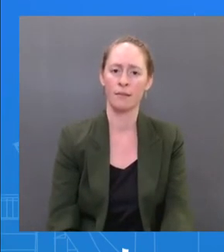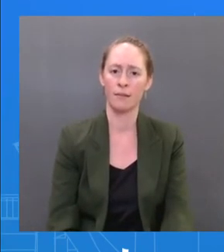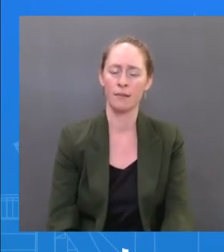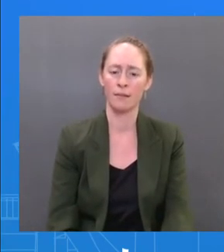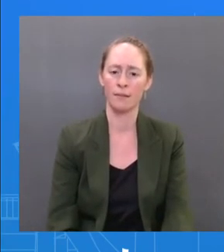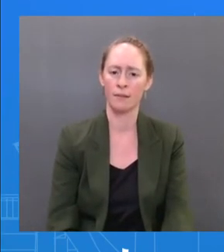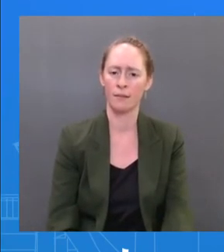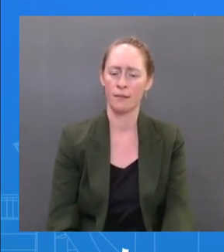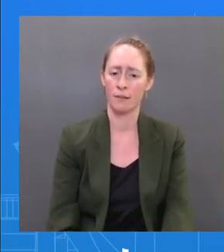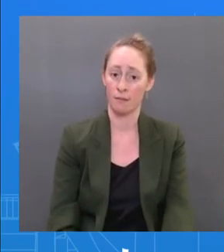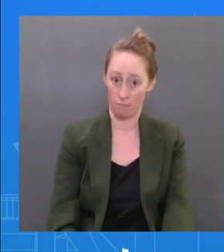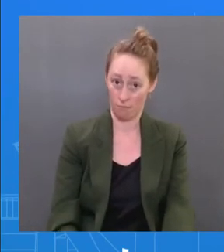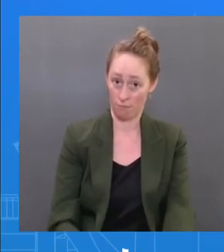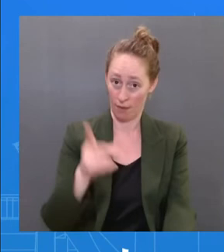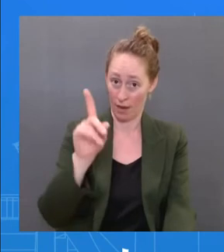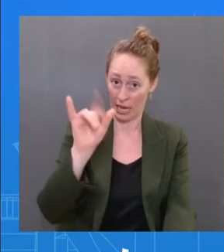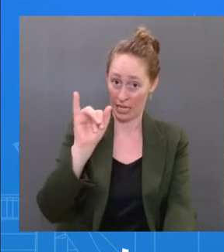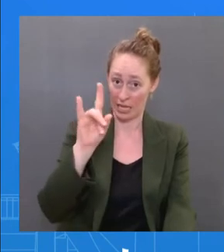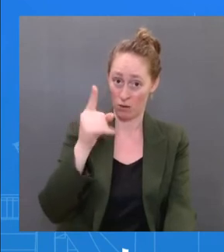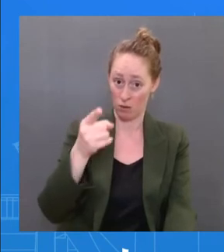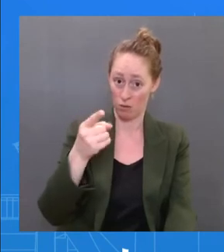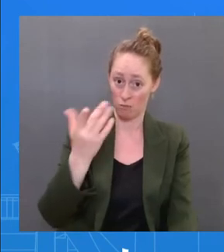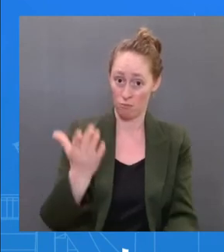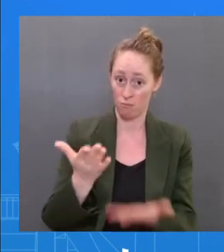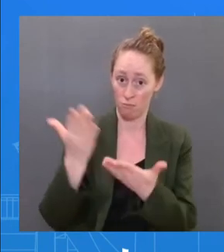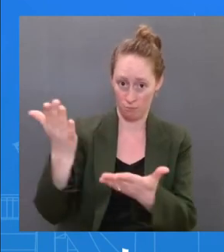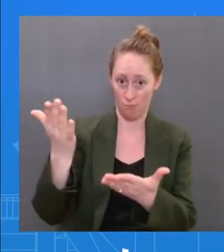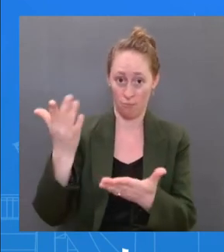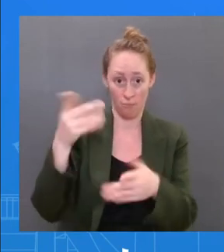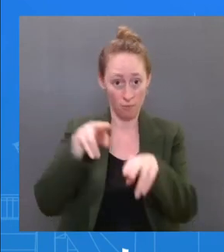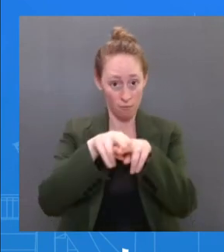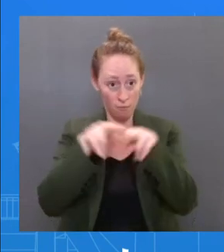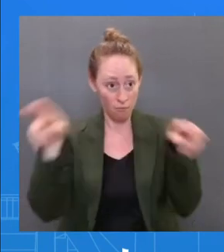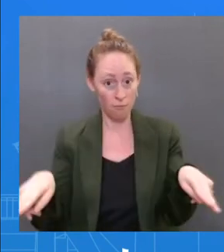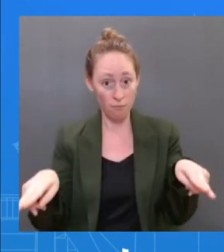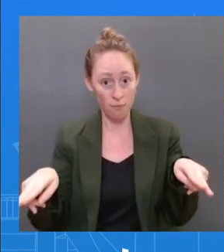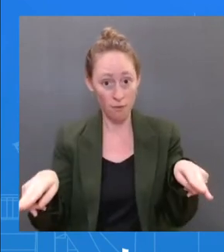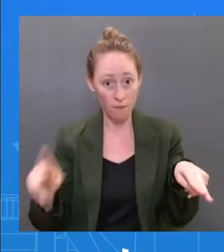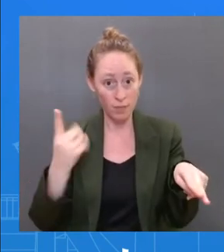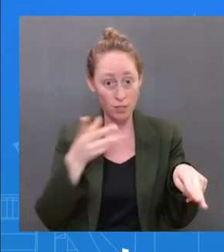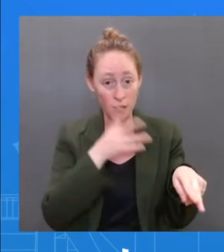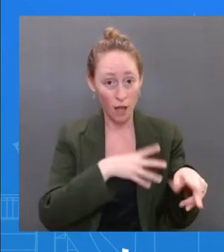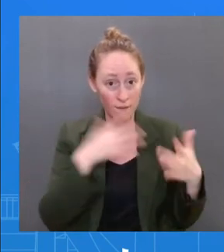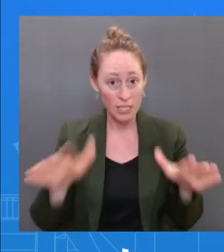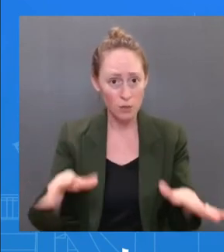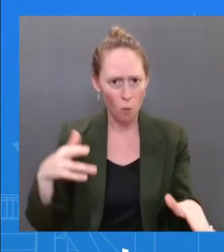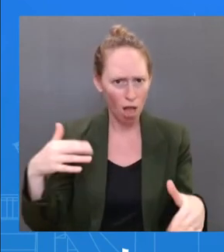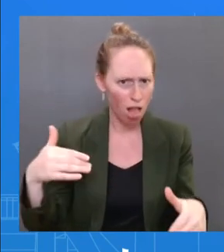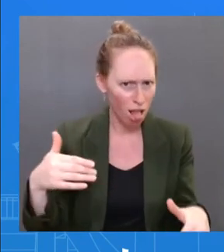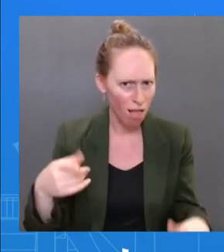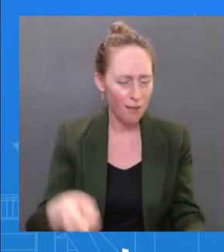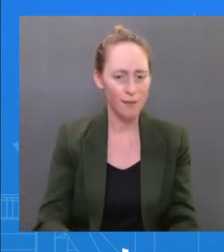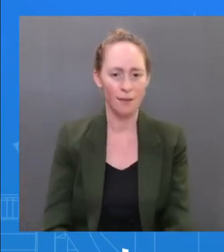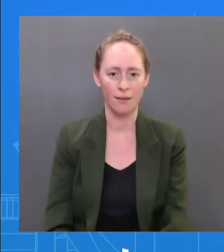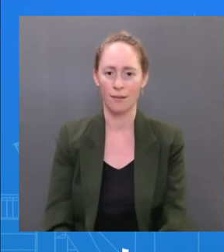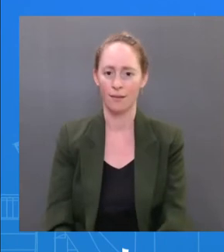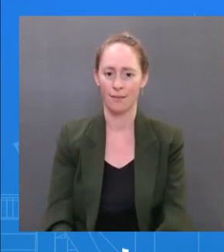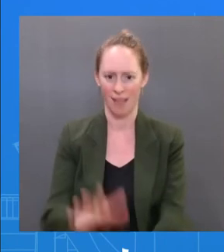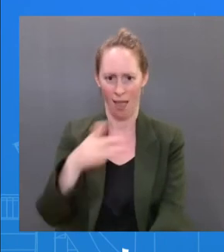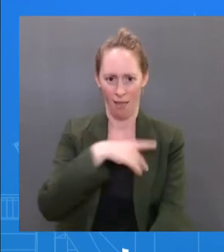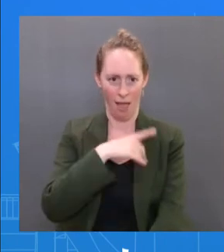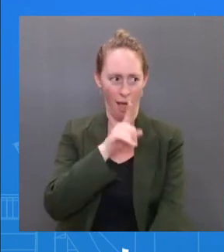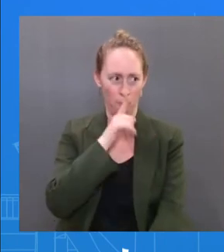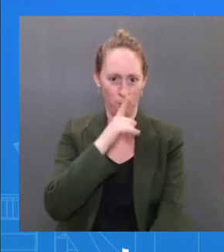Would that be your recommendation? Mr. Like, you're just trying to get me into trouble, aren't you, in terms of — no, I think he should isolate.